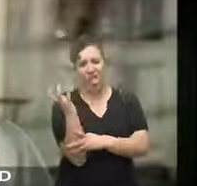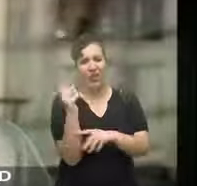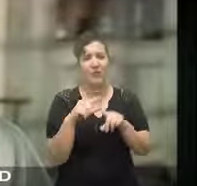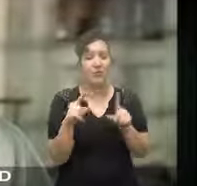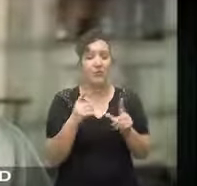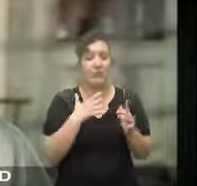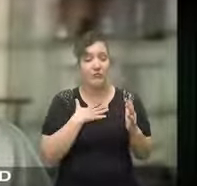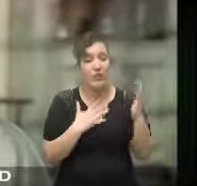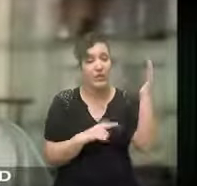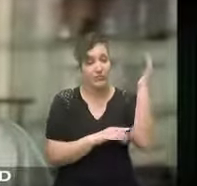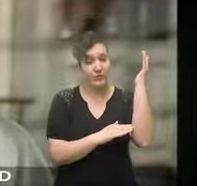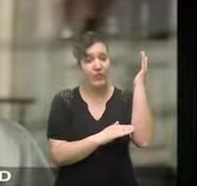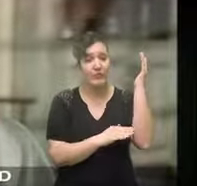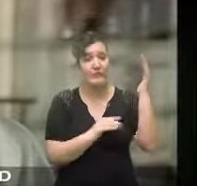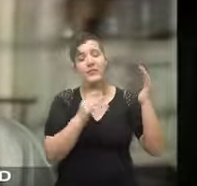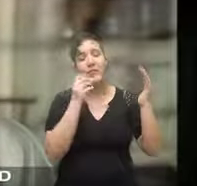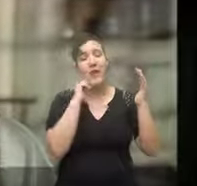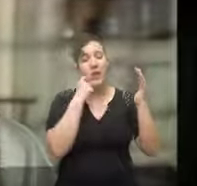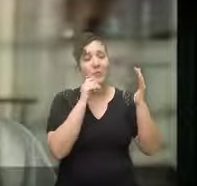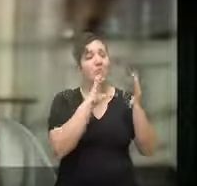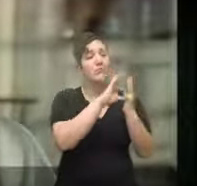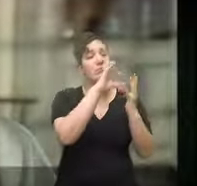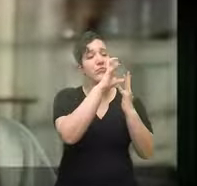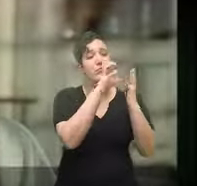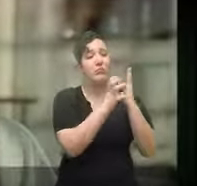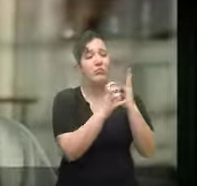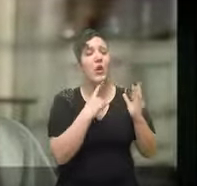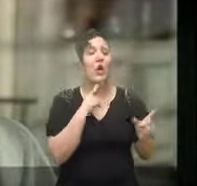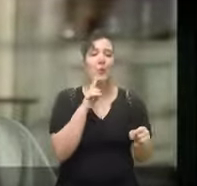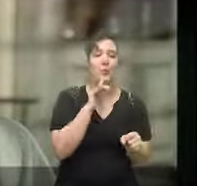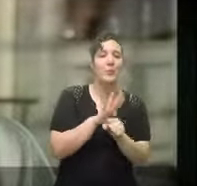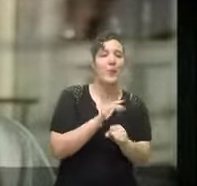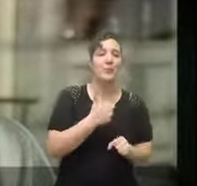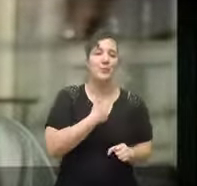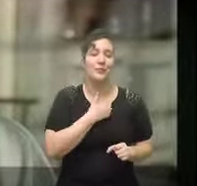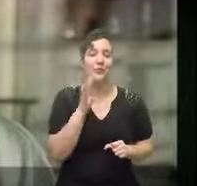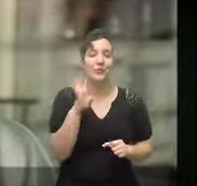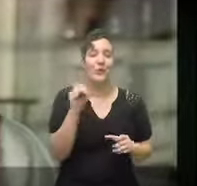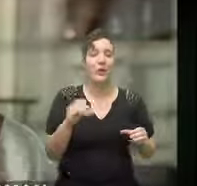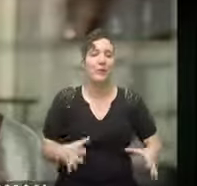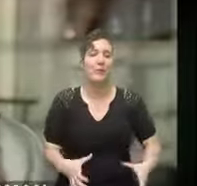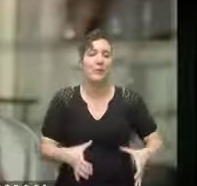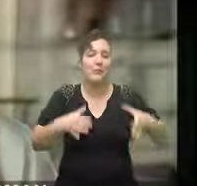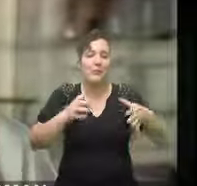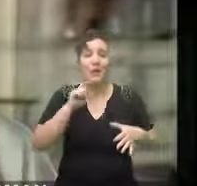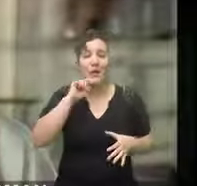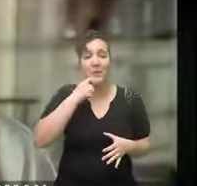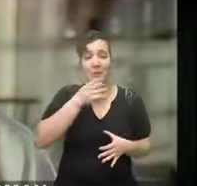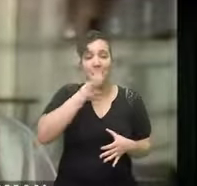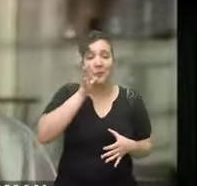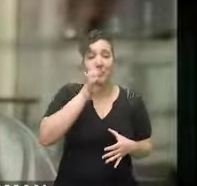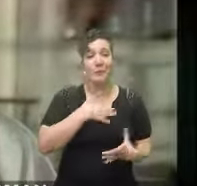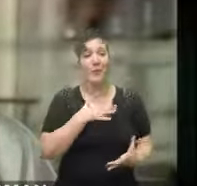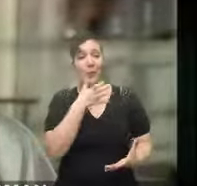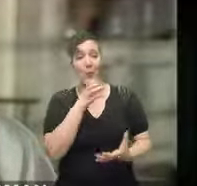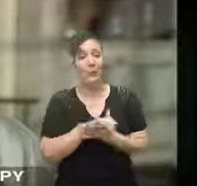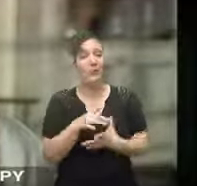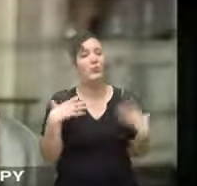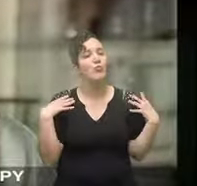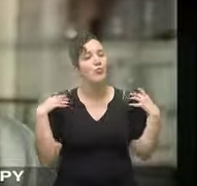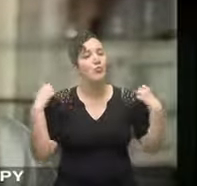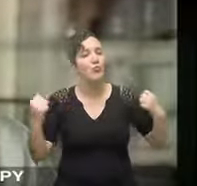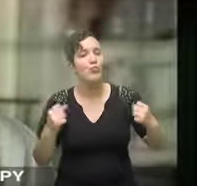at least my orchard is full and blooming I promised myself 40 barrels of cider Mrs. Gilbert is a hearty woman